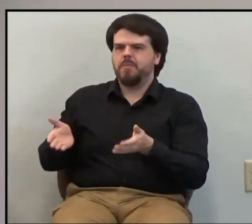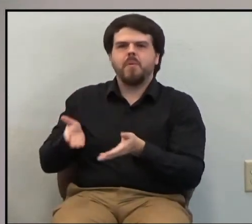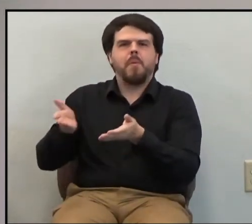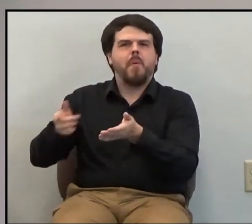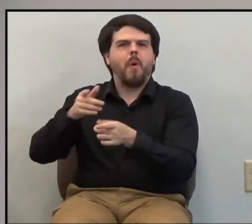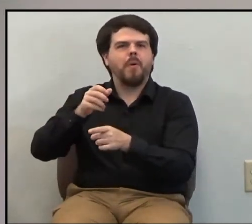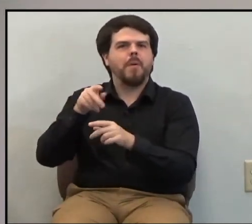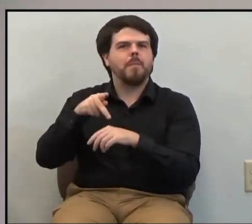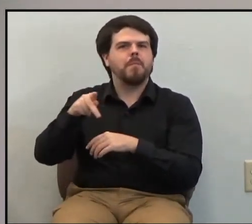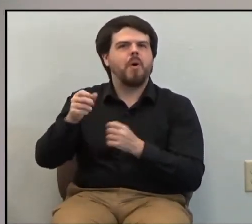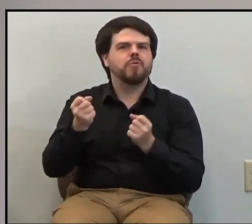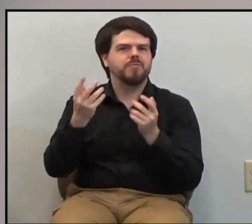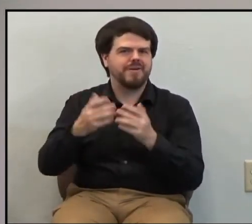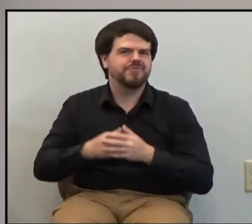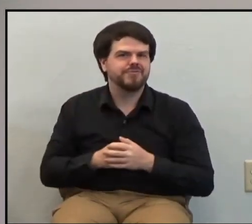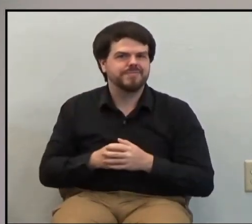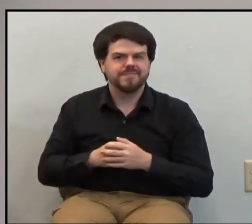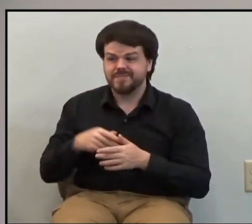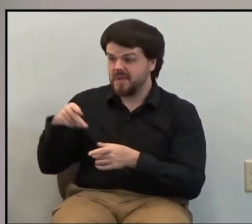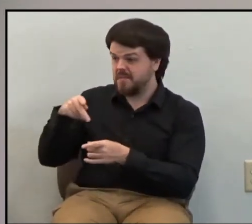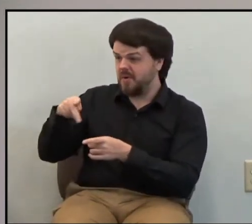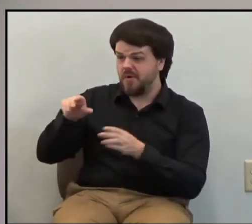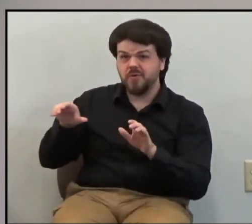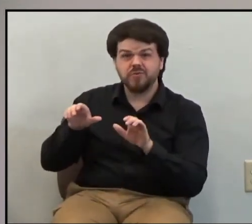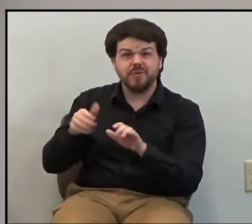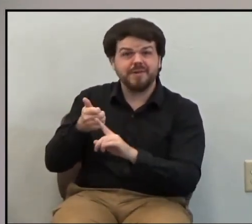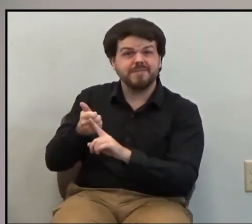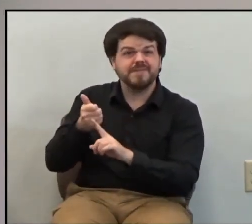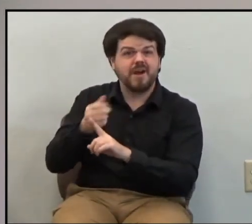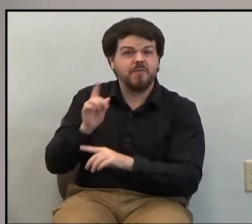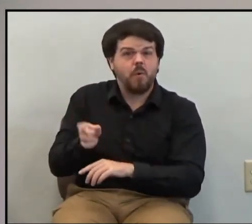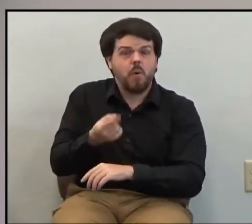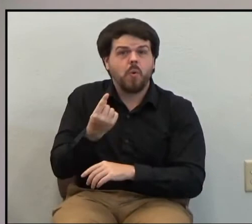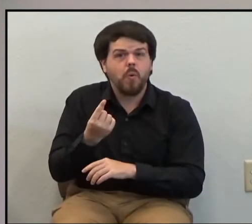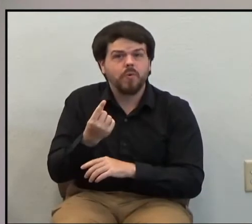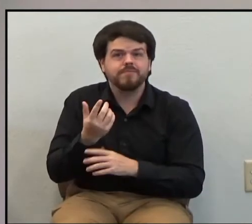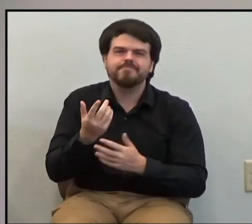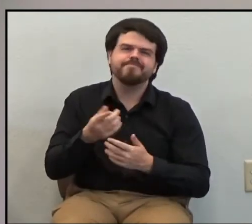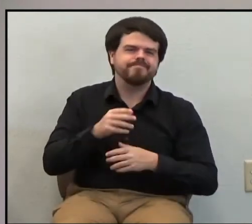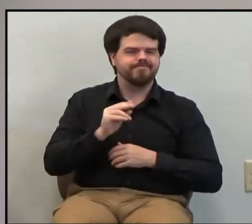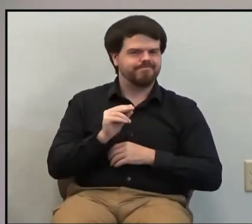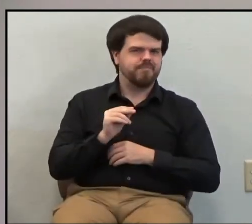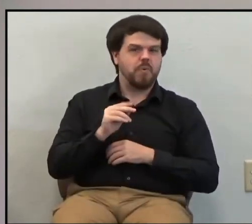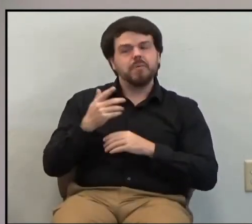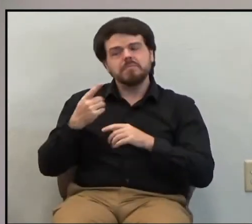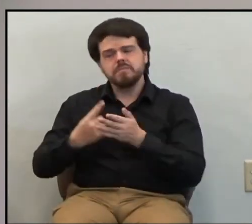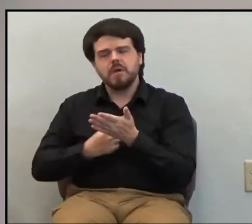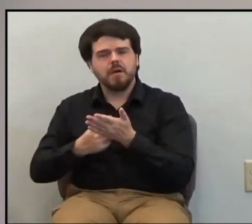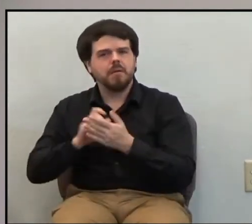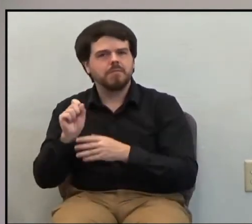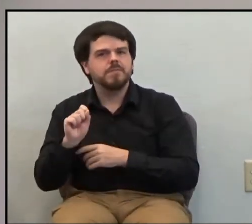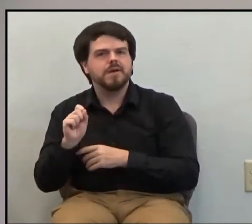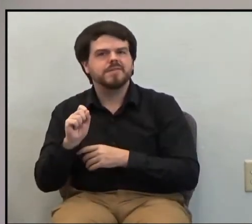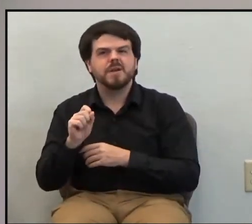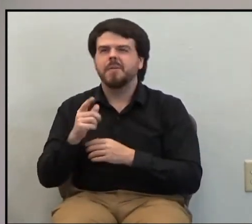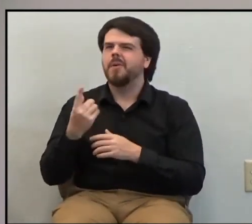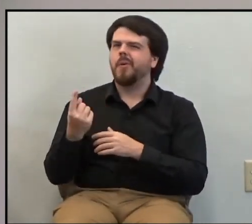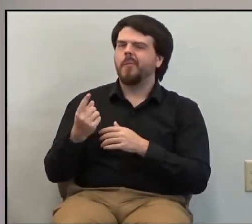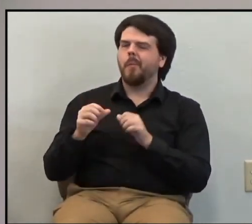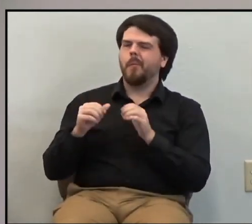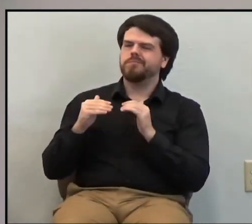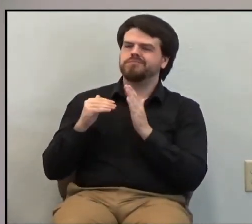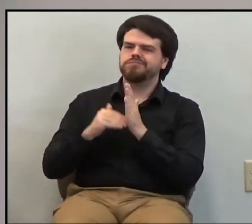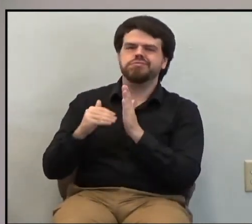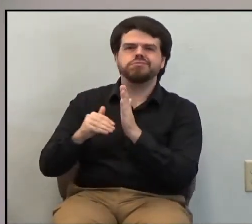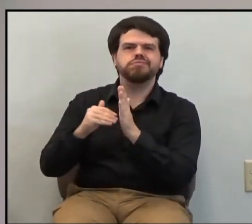because he just didn't do all this by himself. Often, sometimes he did. But there were times when he was helped and